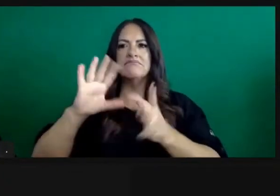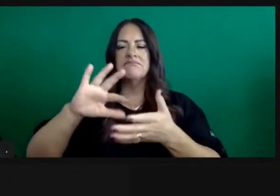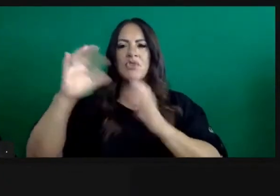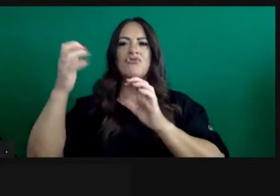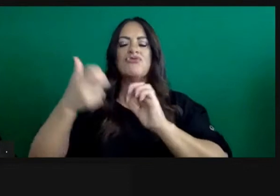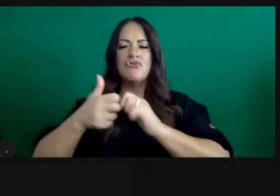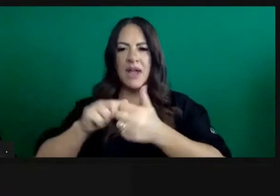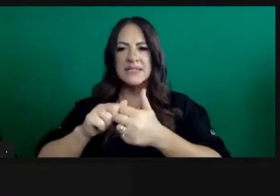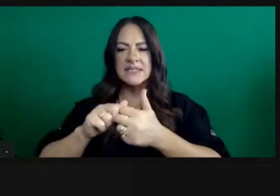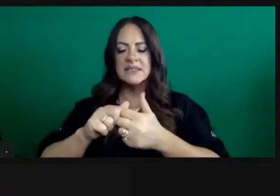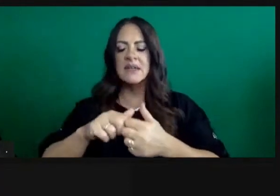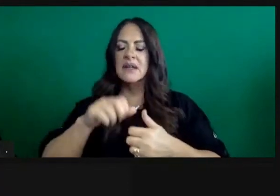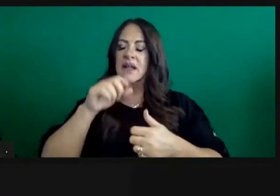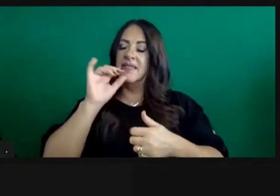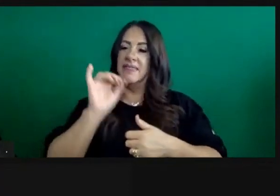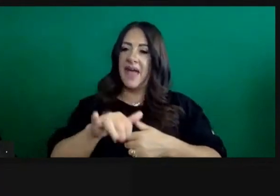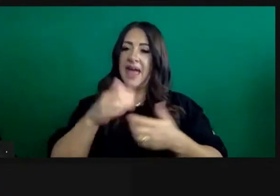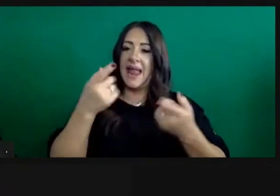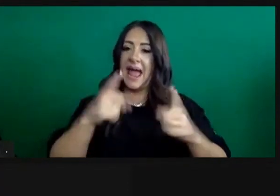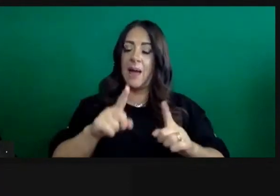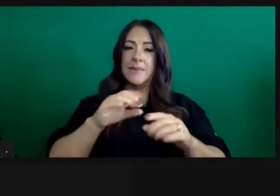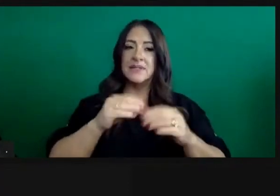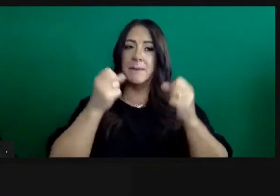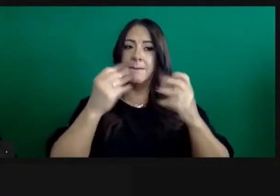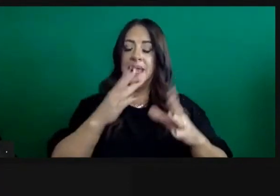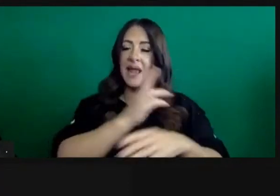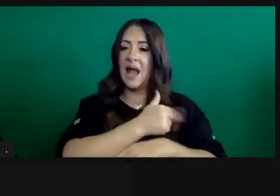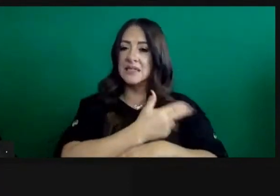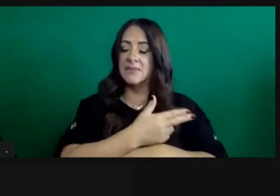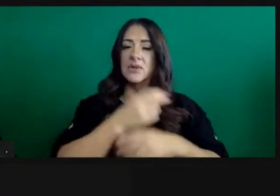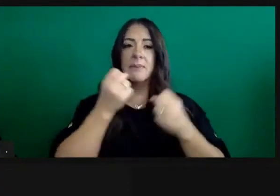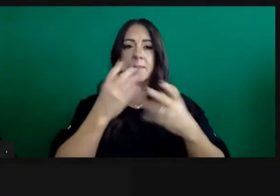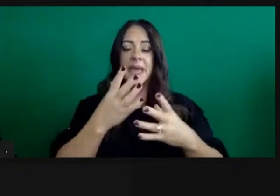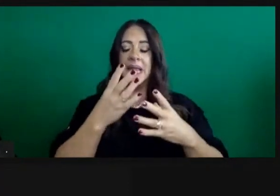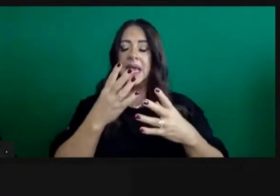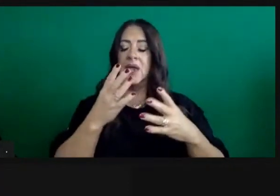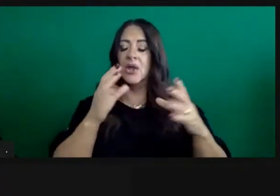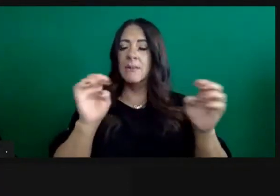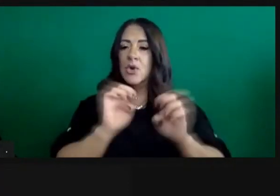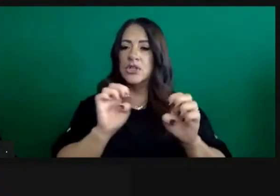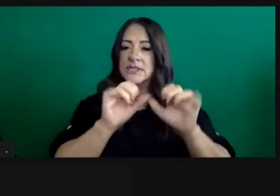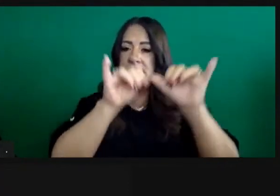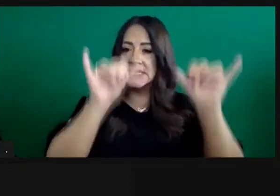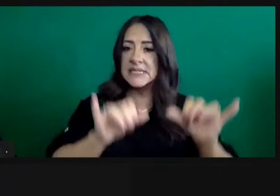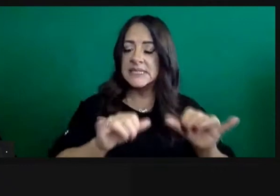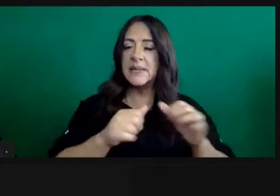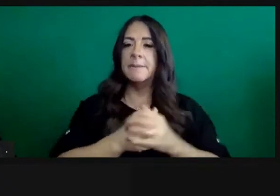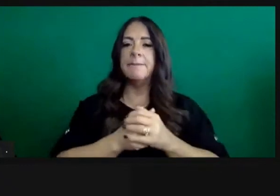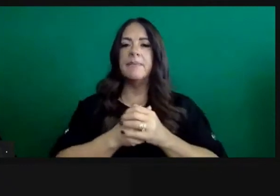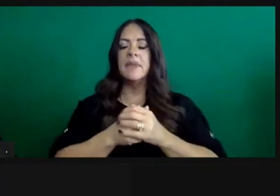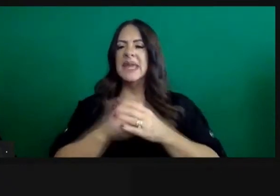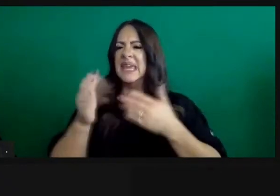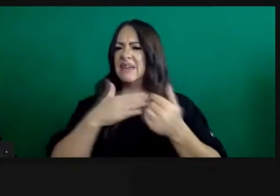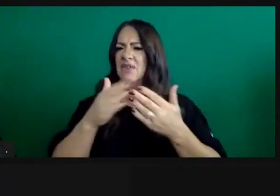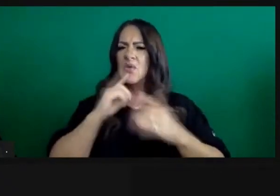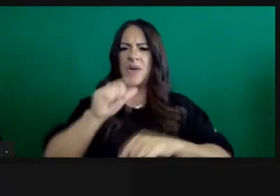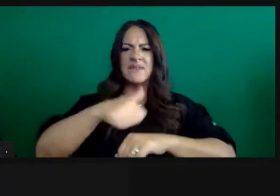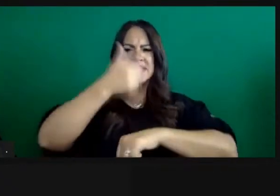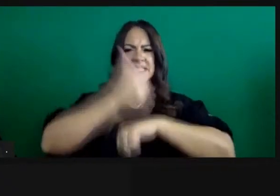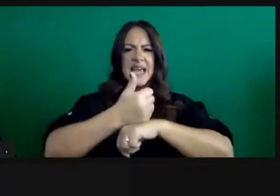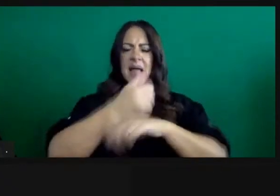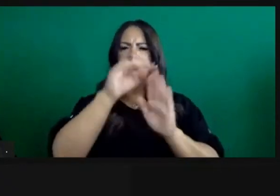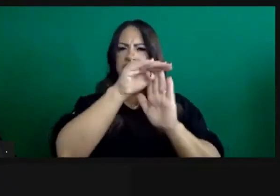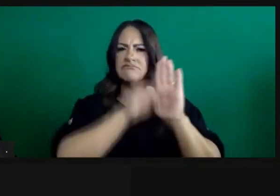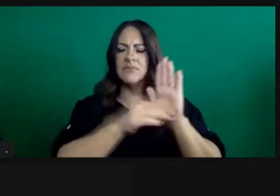They happen with our emergency services systems. And how even as we have set protocols in the county I